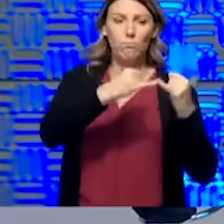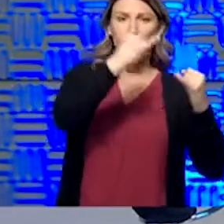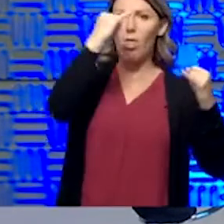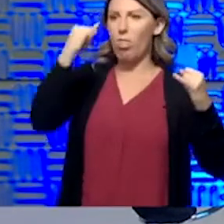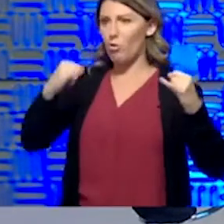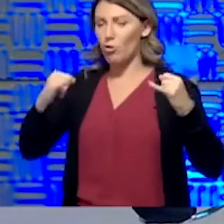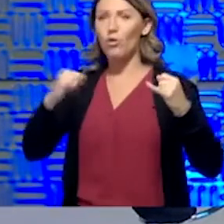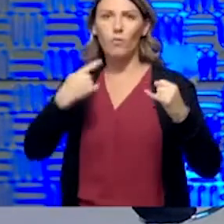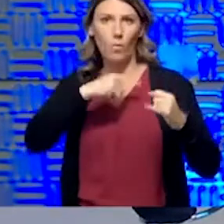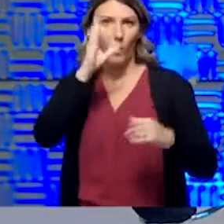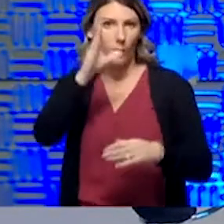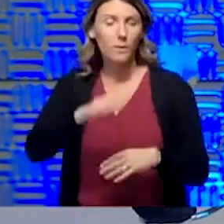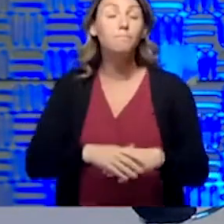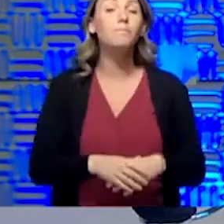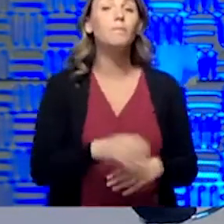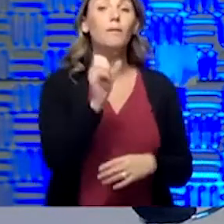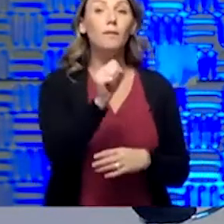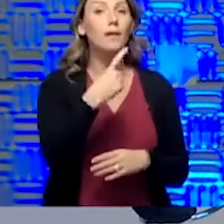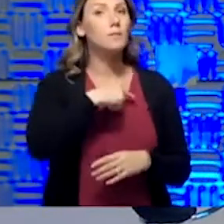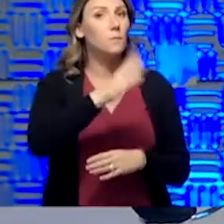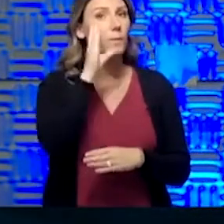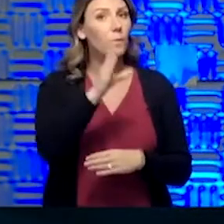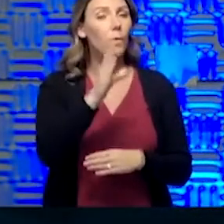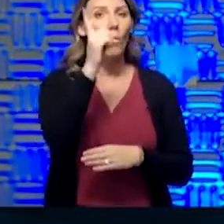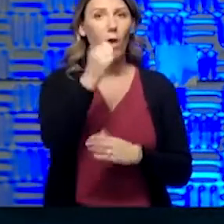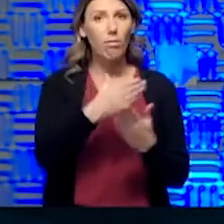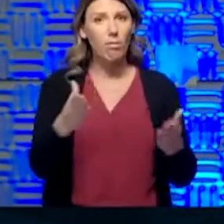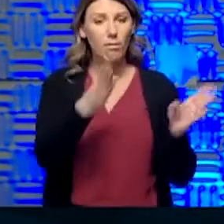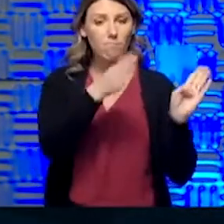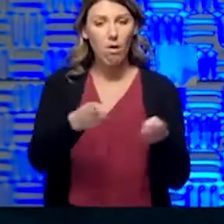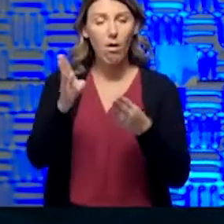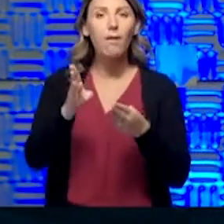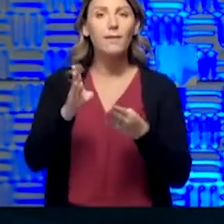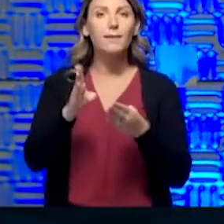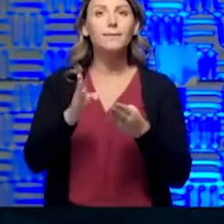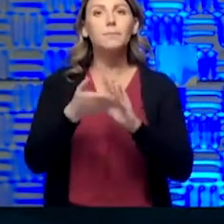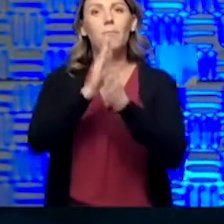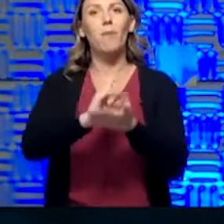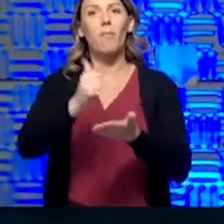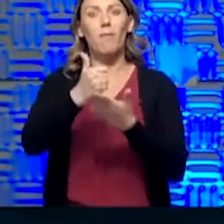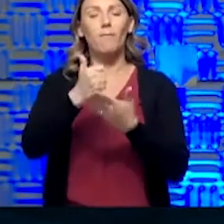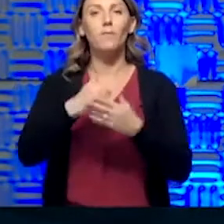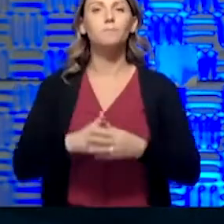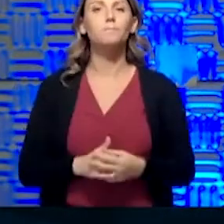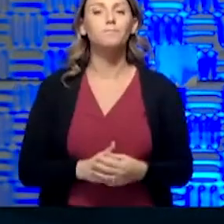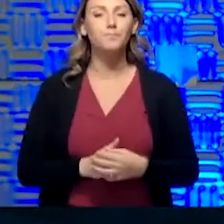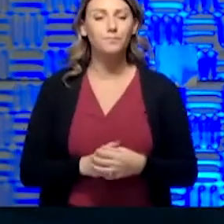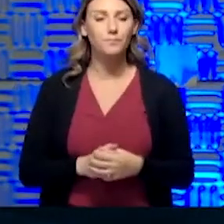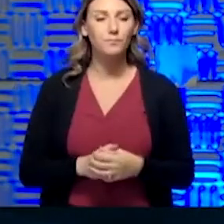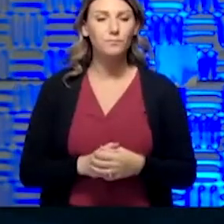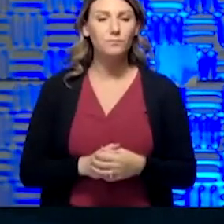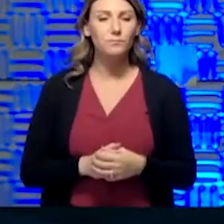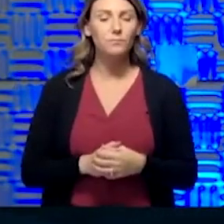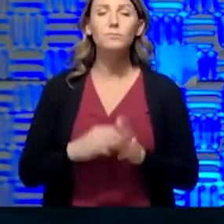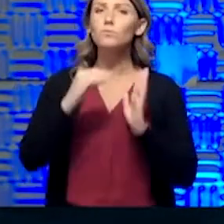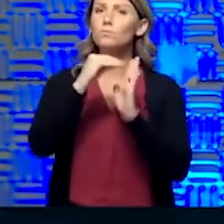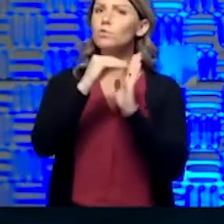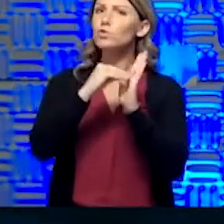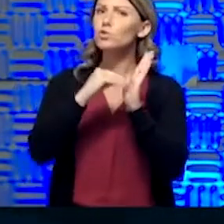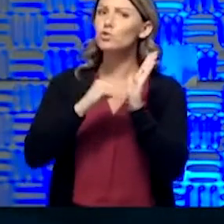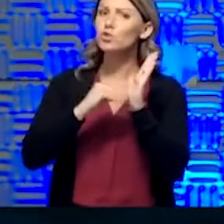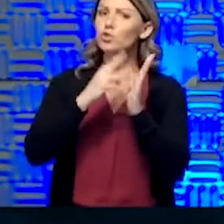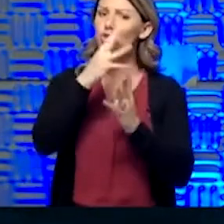Yeah, we will. And one of the things that we're finding to be the most helpful is charting out when do people